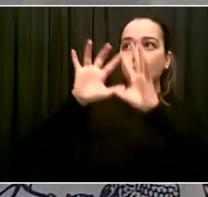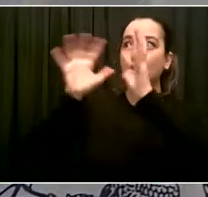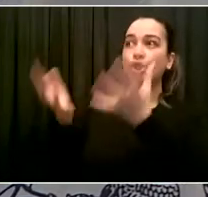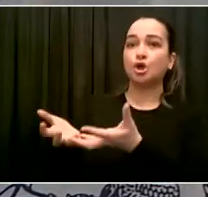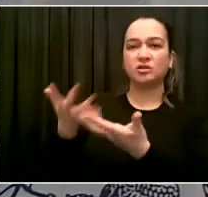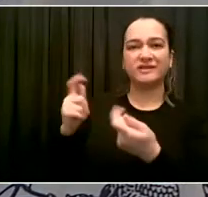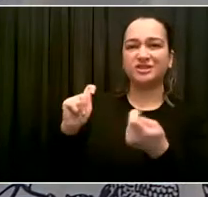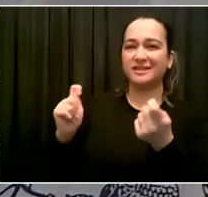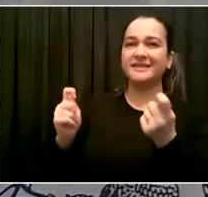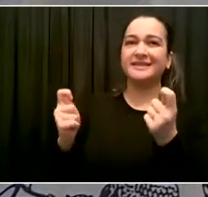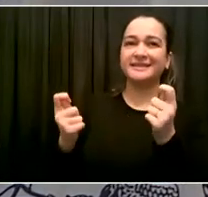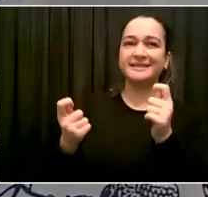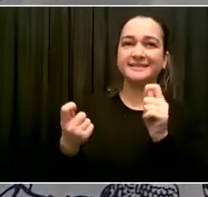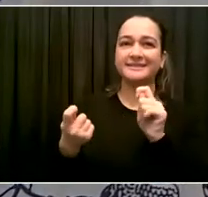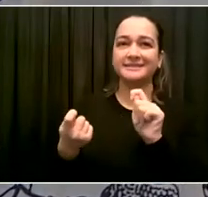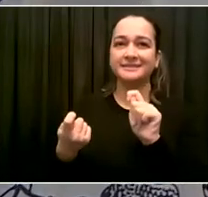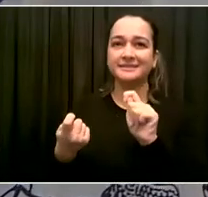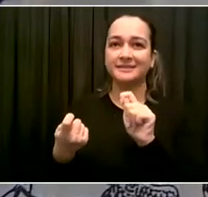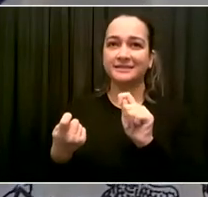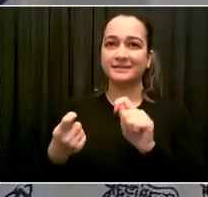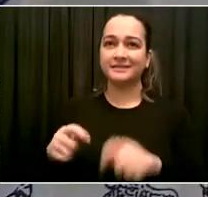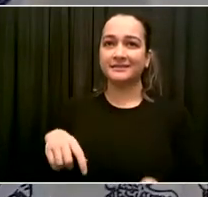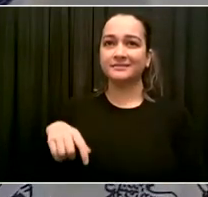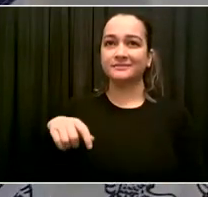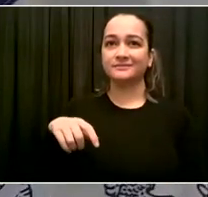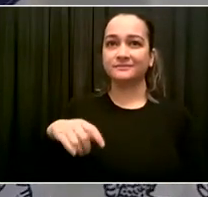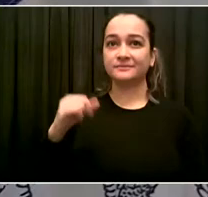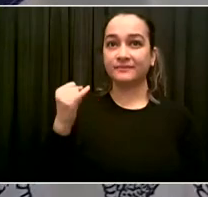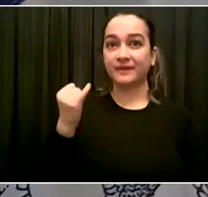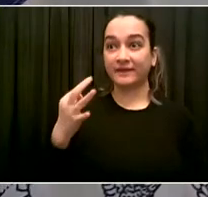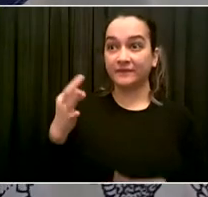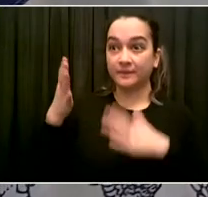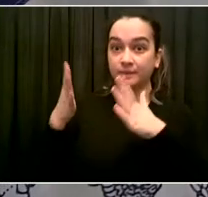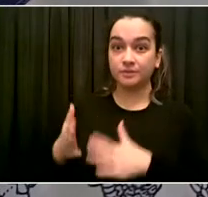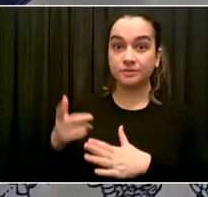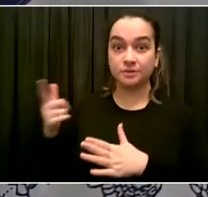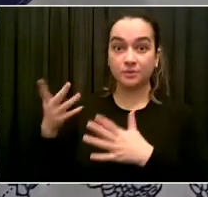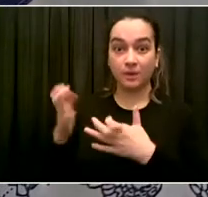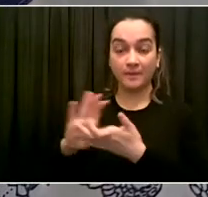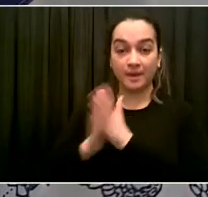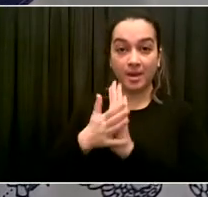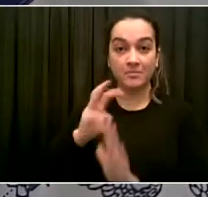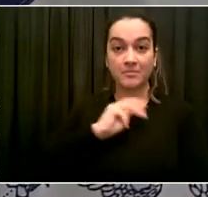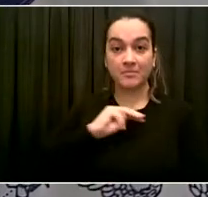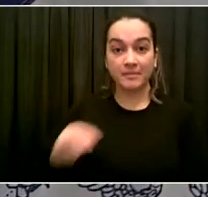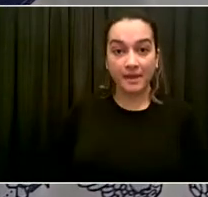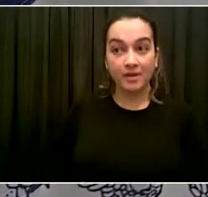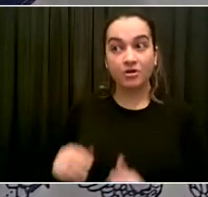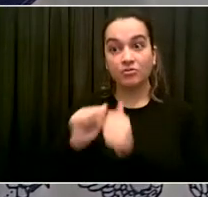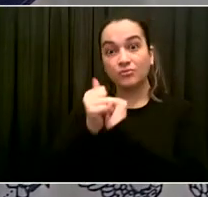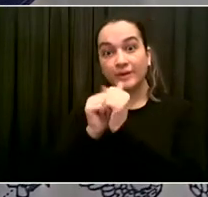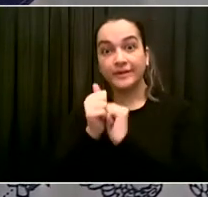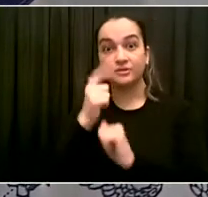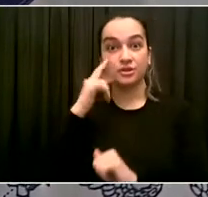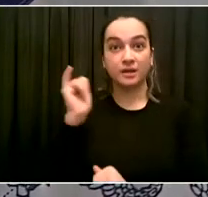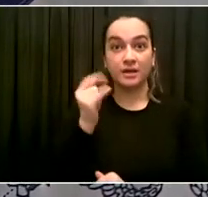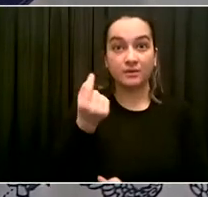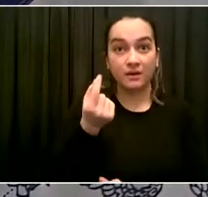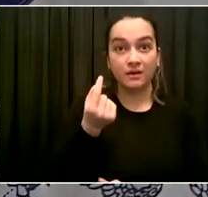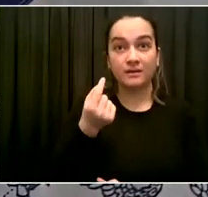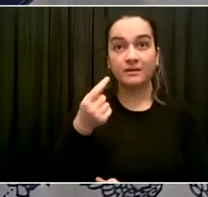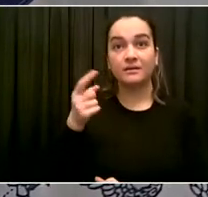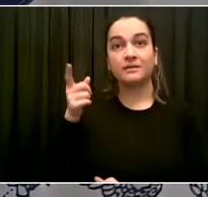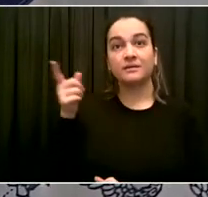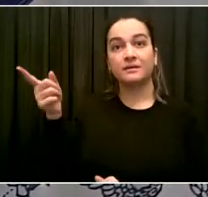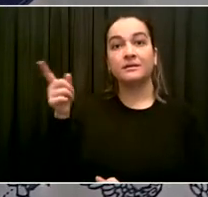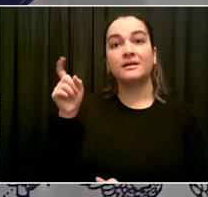literally you could fund your entire campaign with grassroots donations and matching funds. I'm saddened to see any